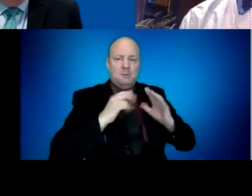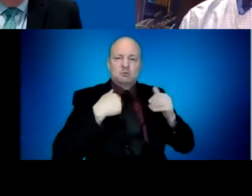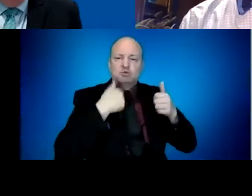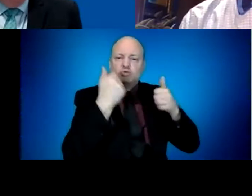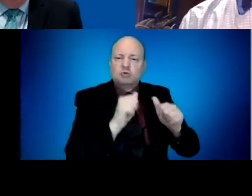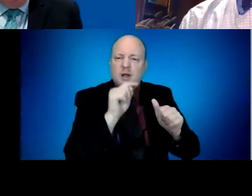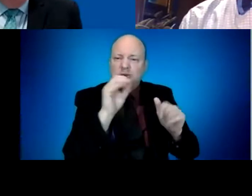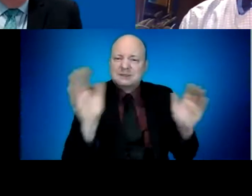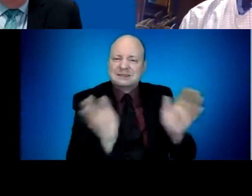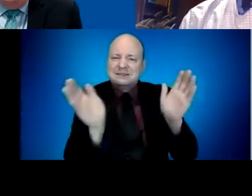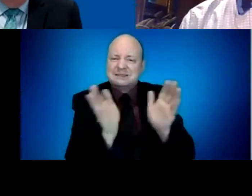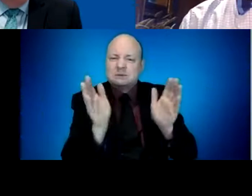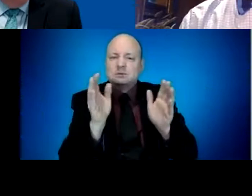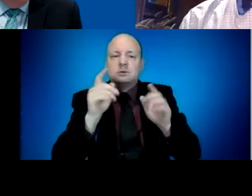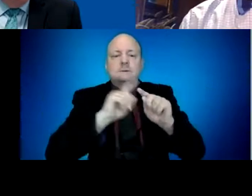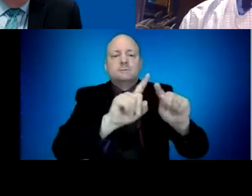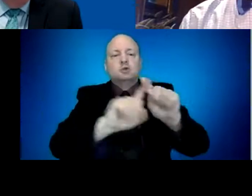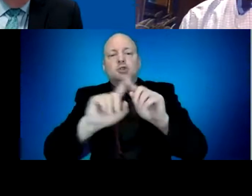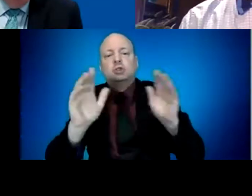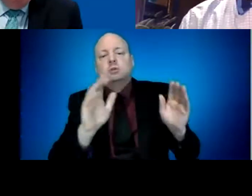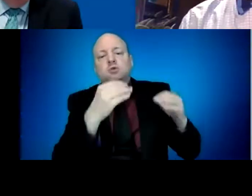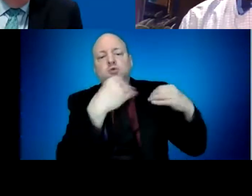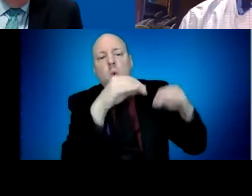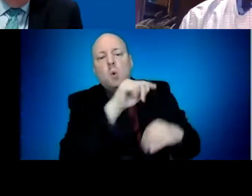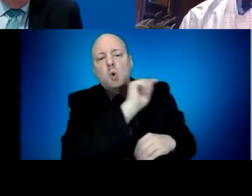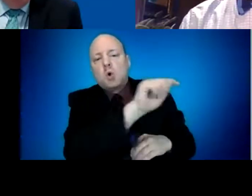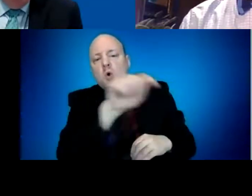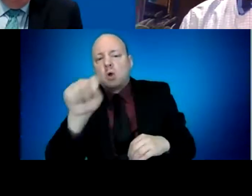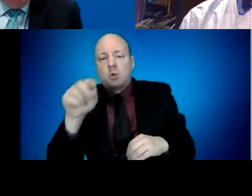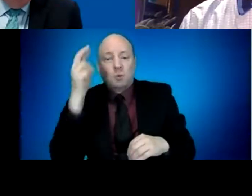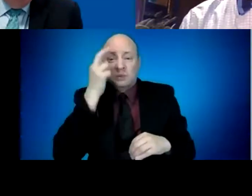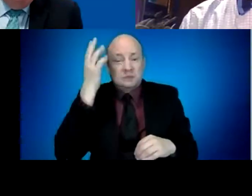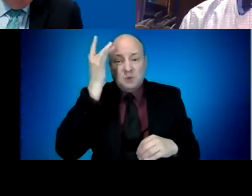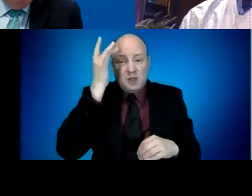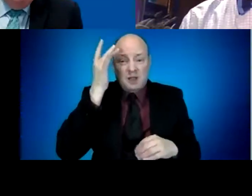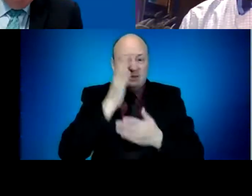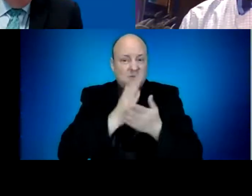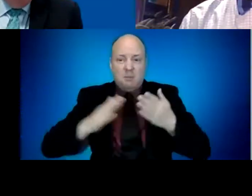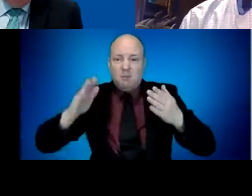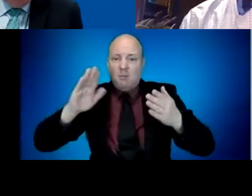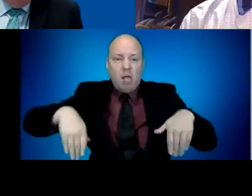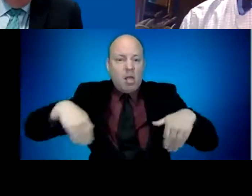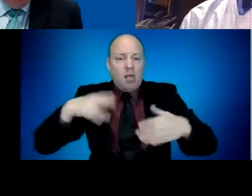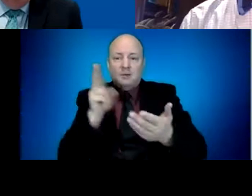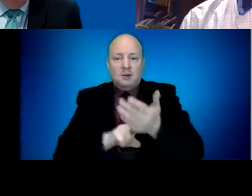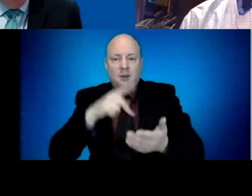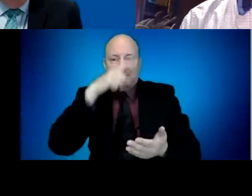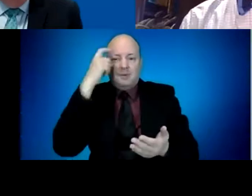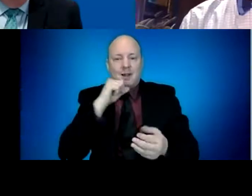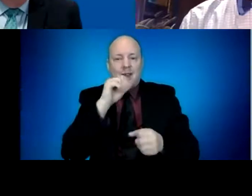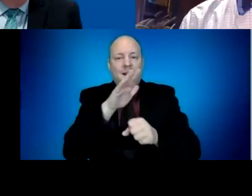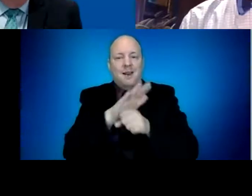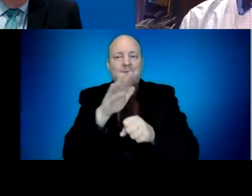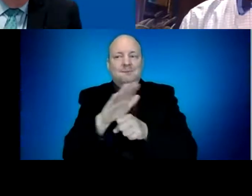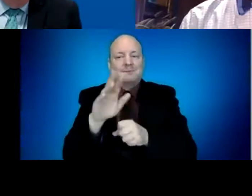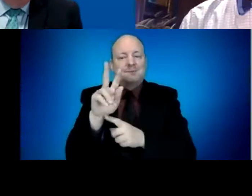as anything, it has to do with how many doses are available in the system, and that more locations will come online as more vaccine is available. But we're